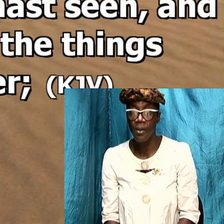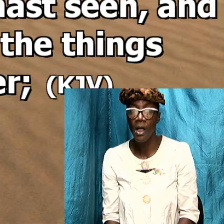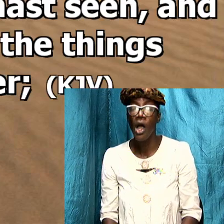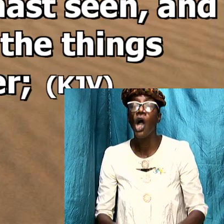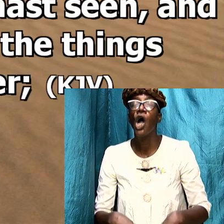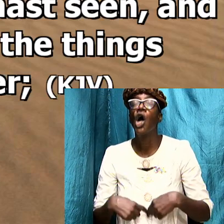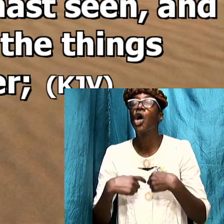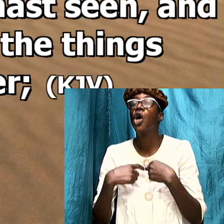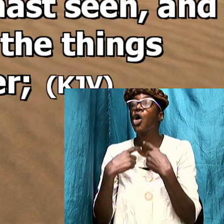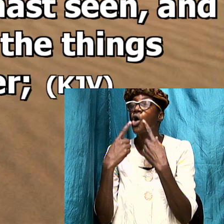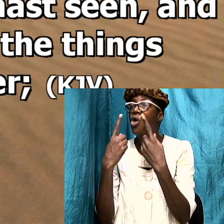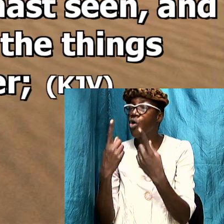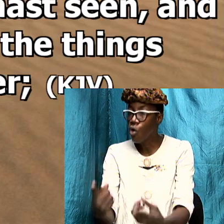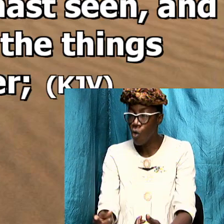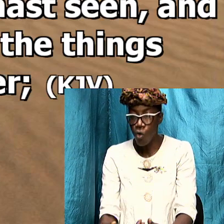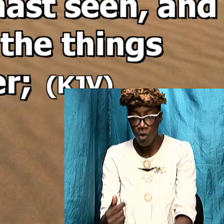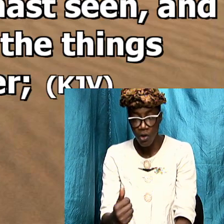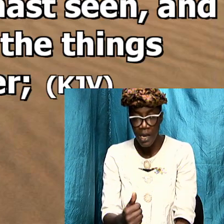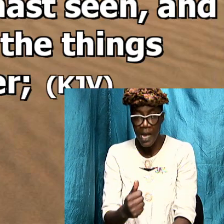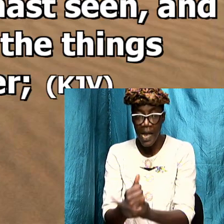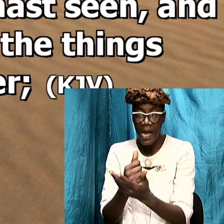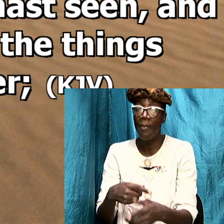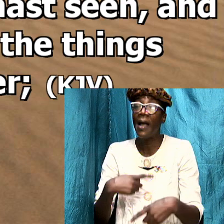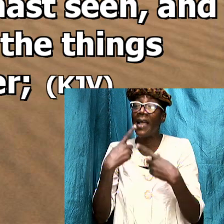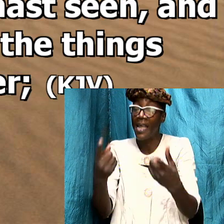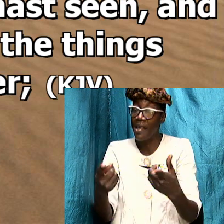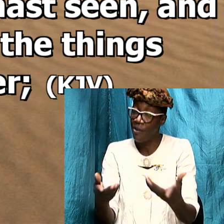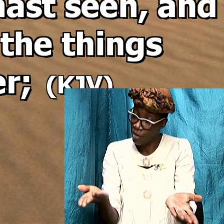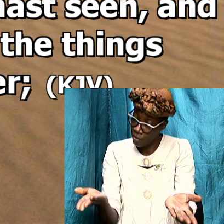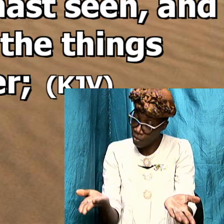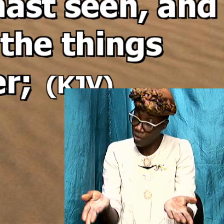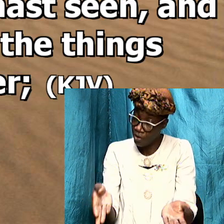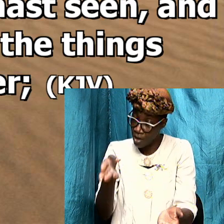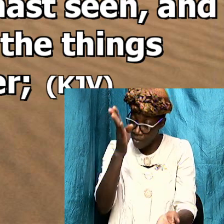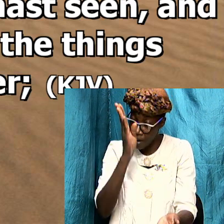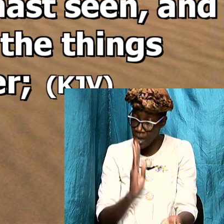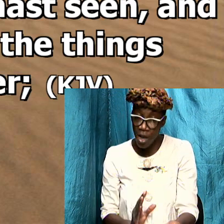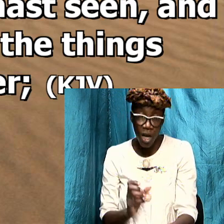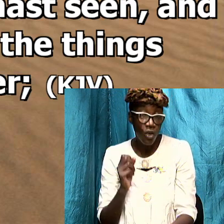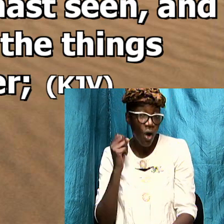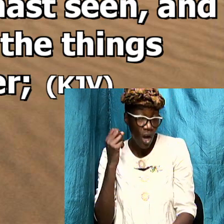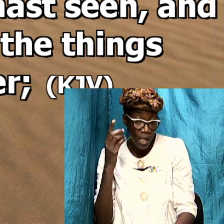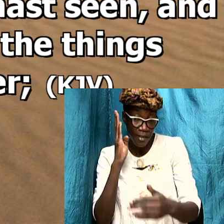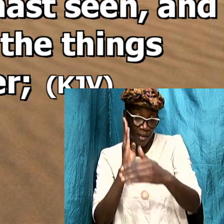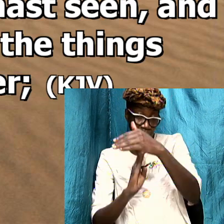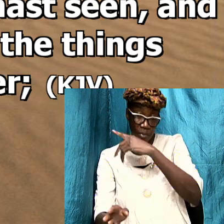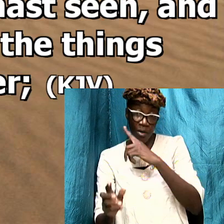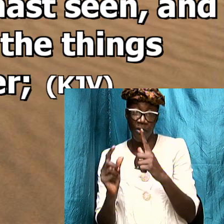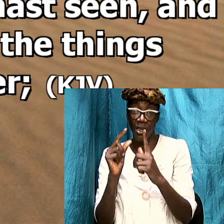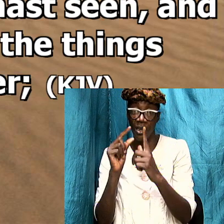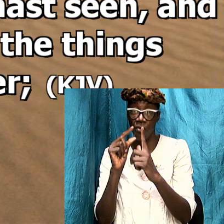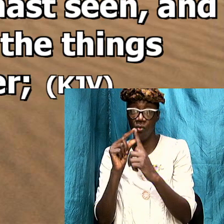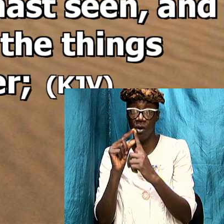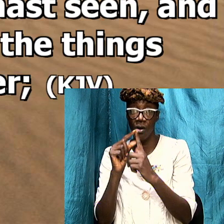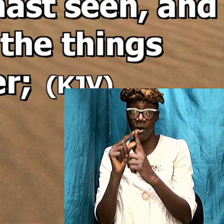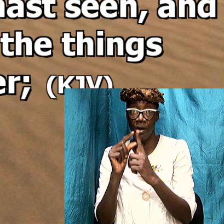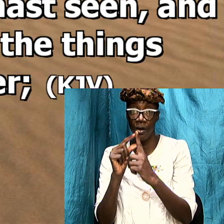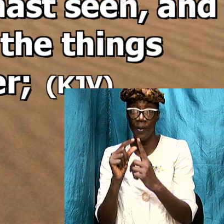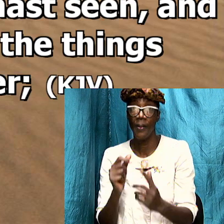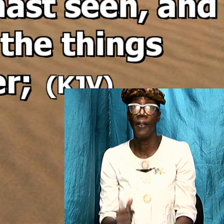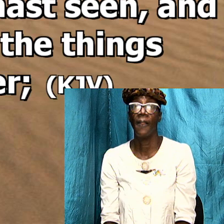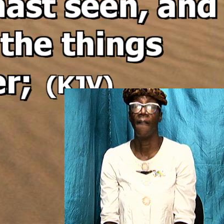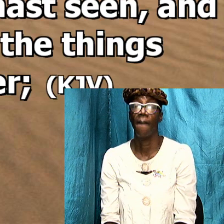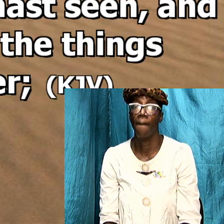help given to us by God to understand the prophetic word and two scriptures are used here